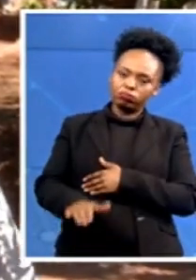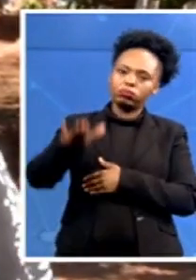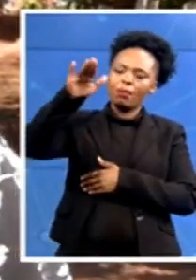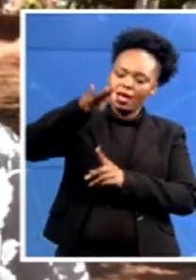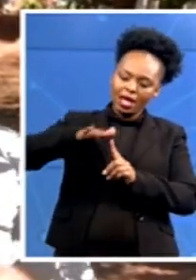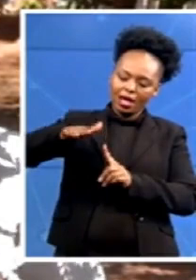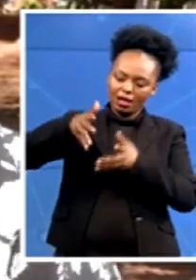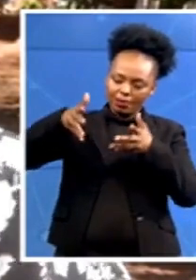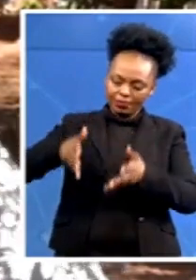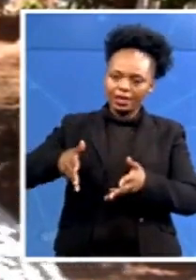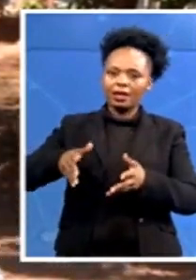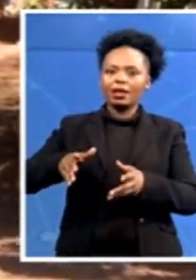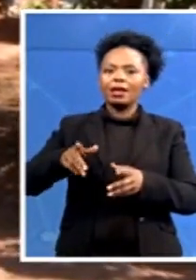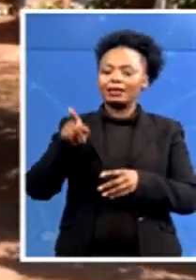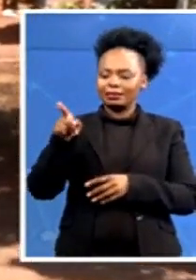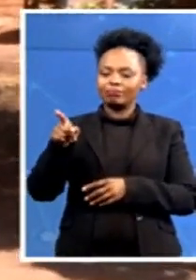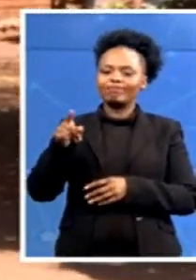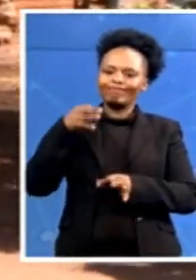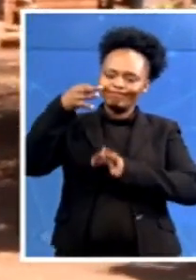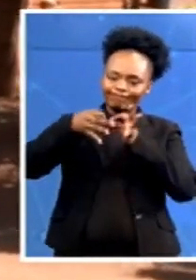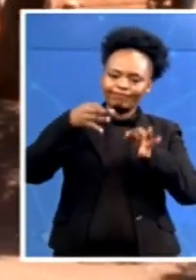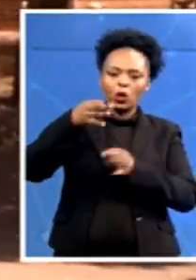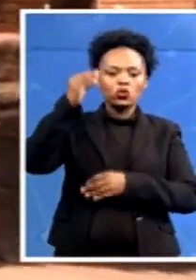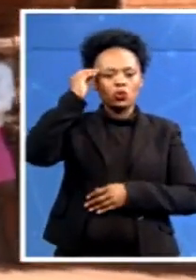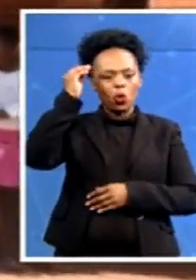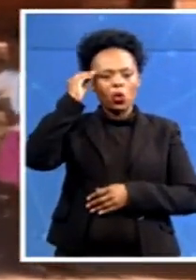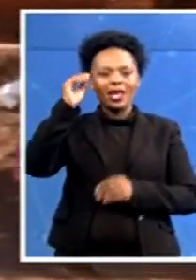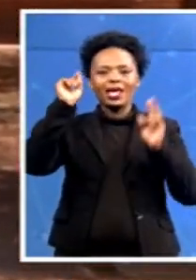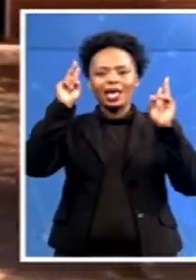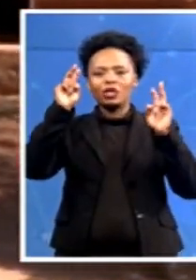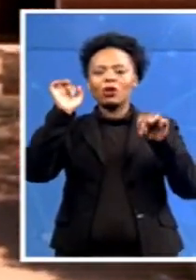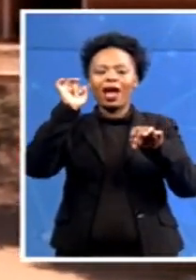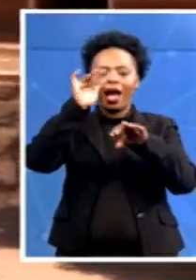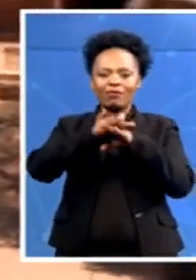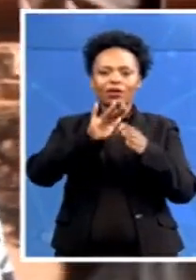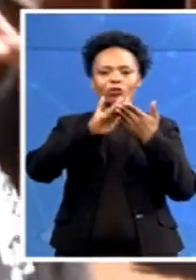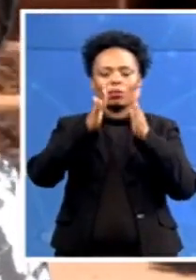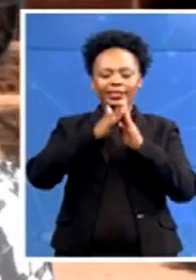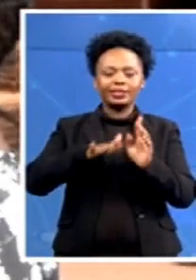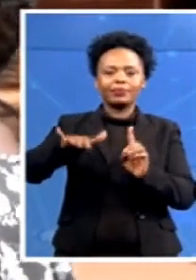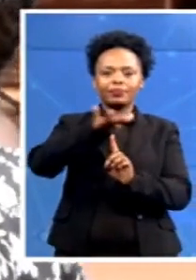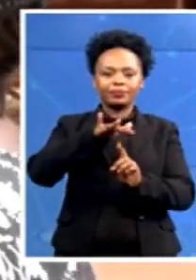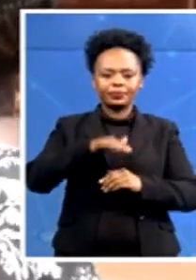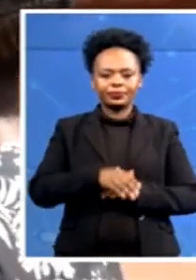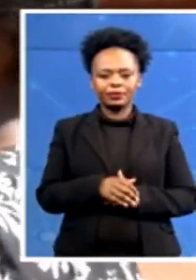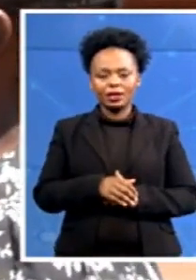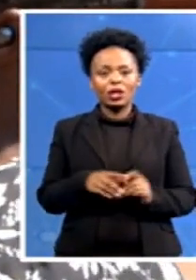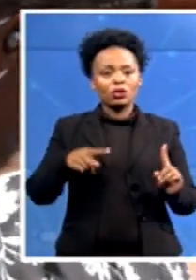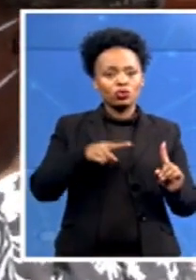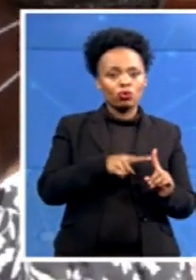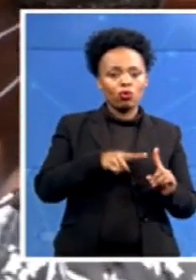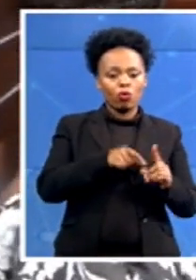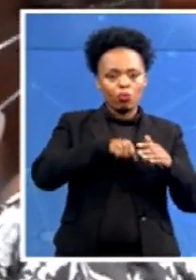community members here. I'm going to bring her in now. Mamulife, you were born and bred here. What are some of the issues that